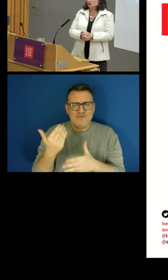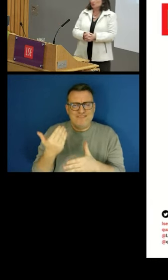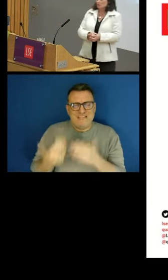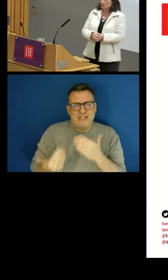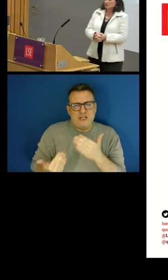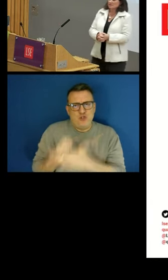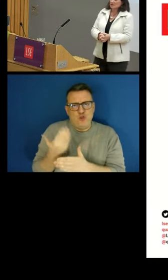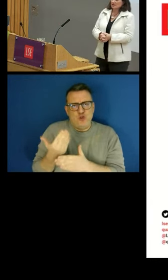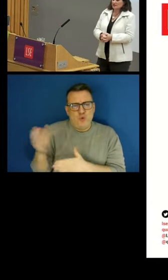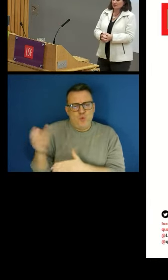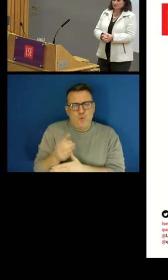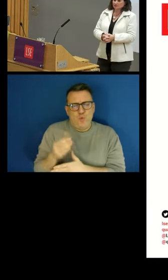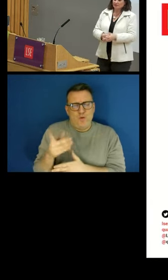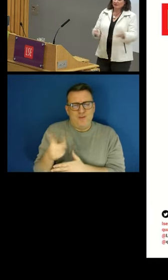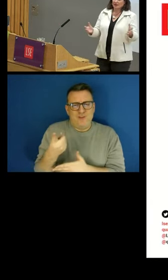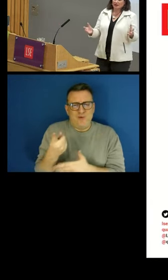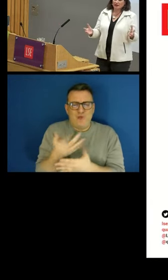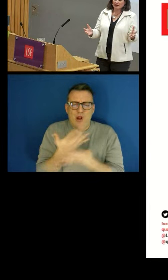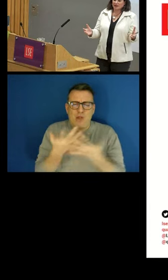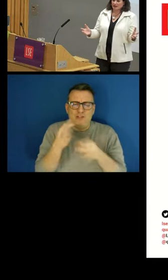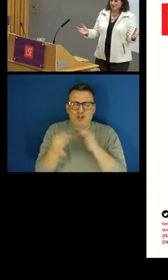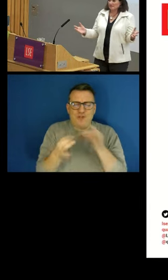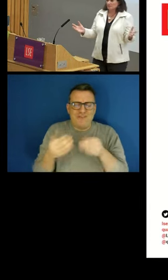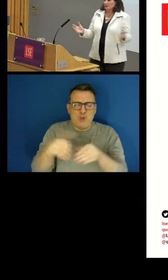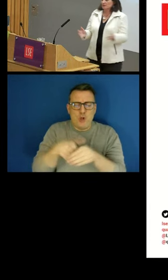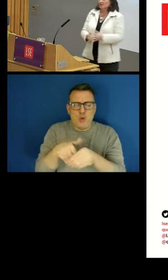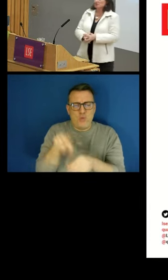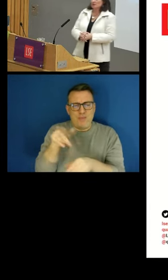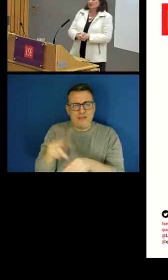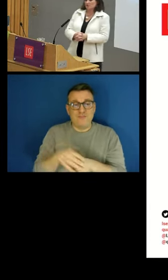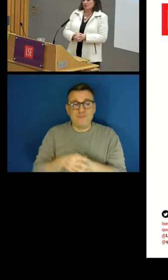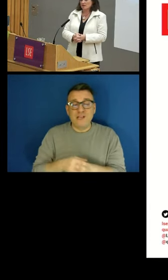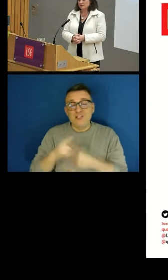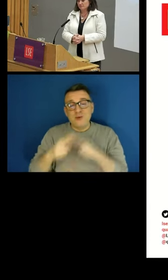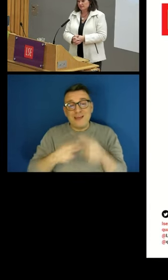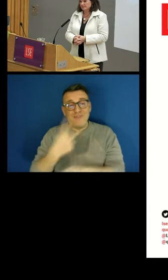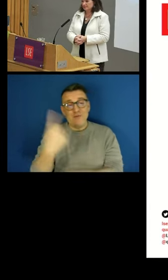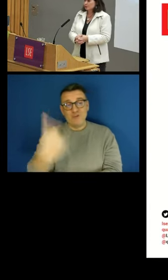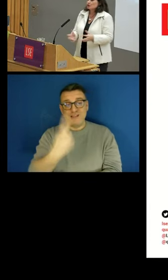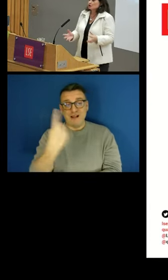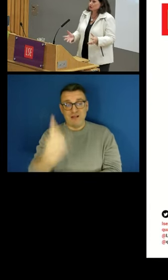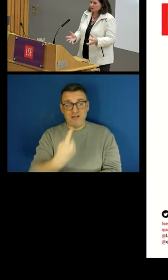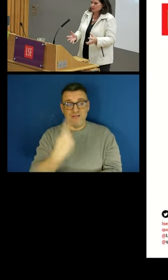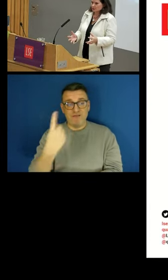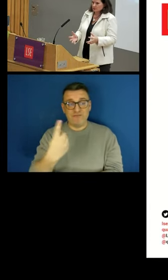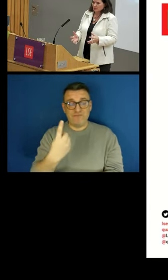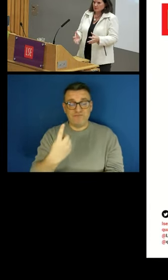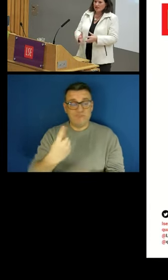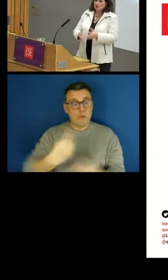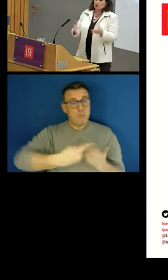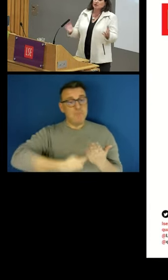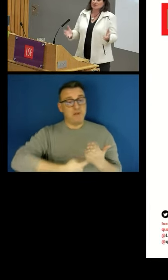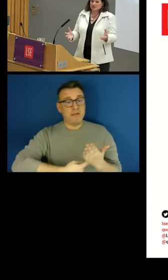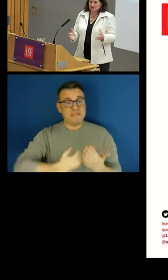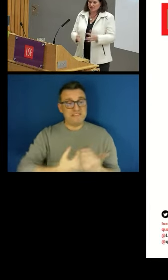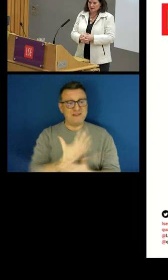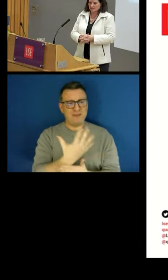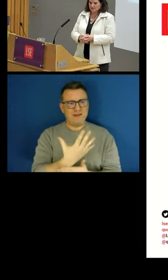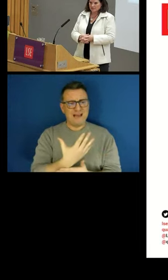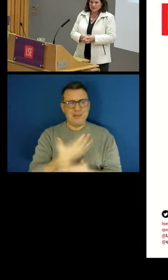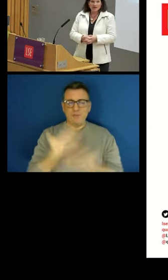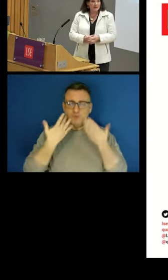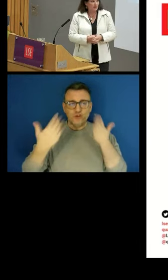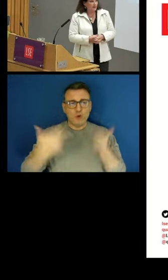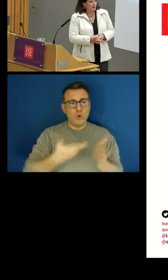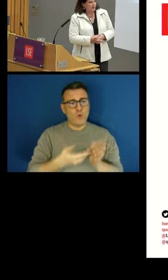imagine you're a policy maker and I present you with this graph. What do you do? How do you put this together?